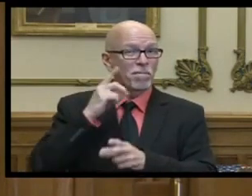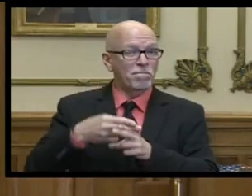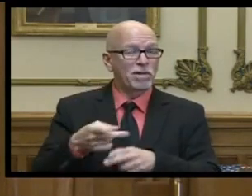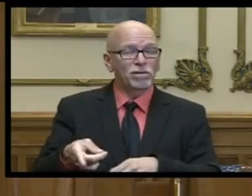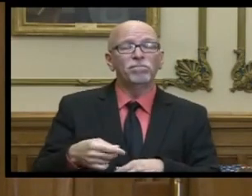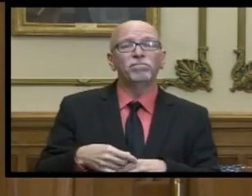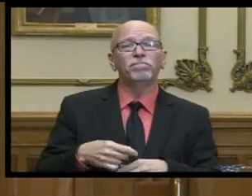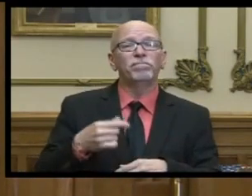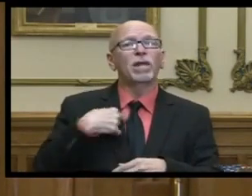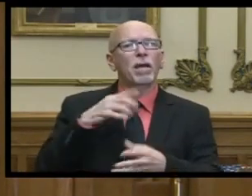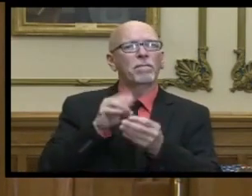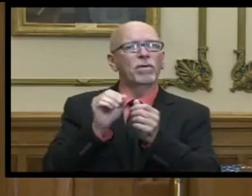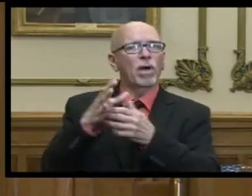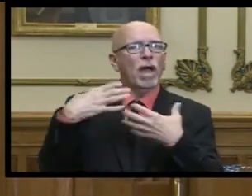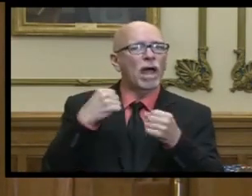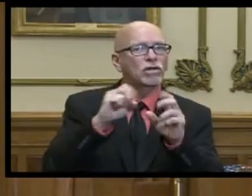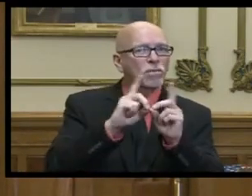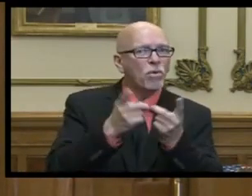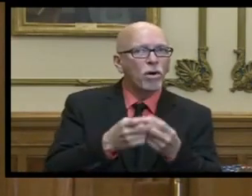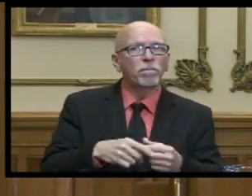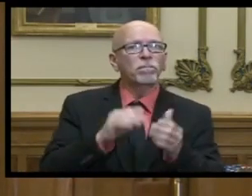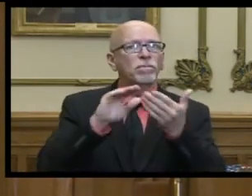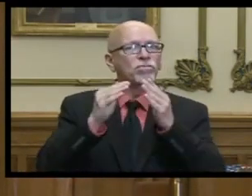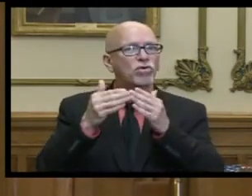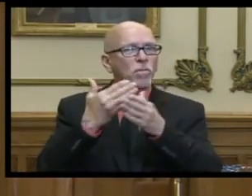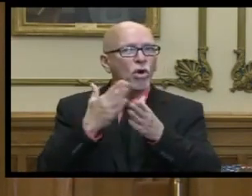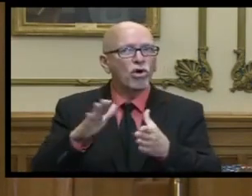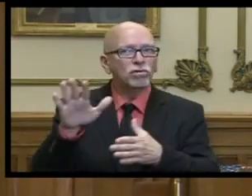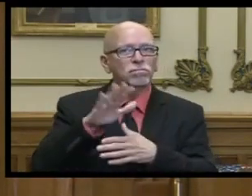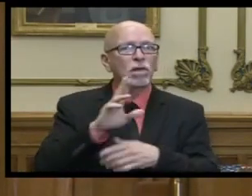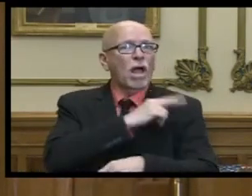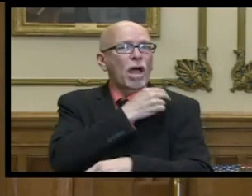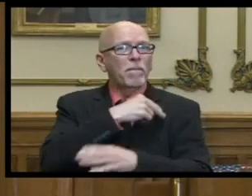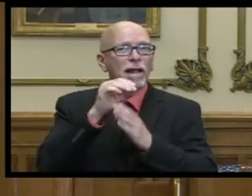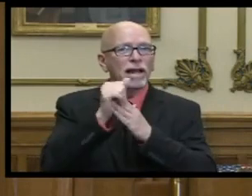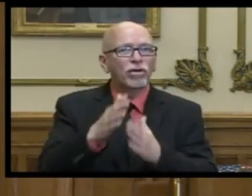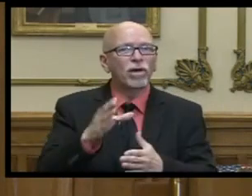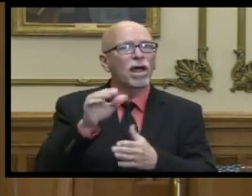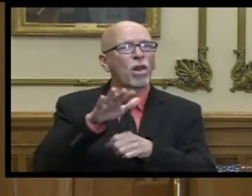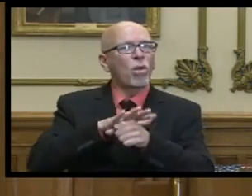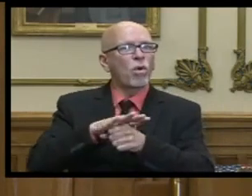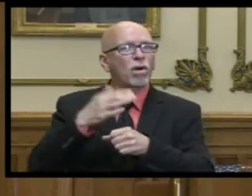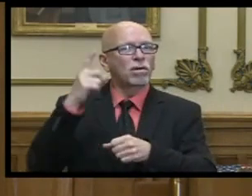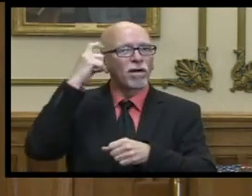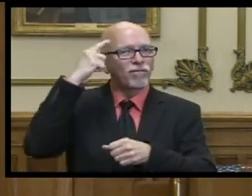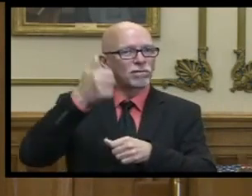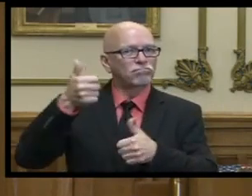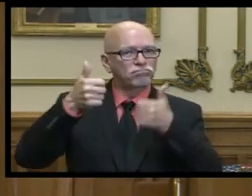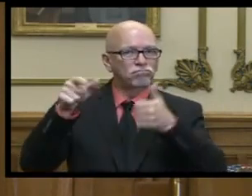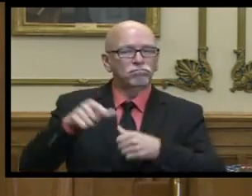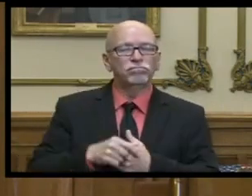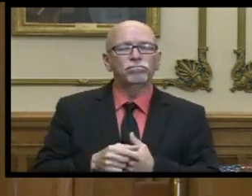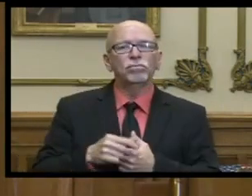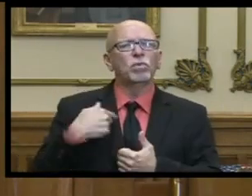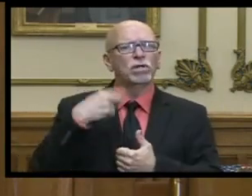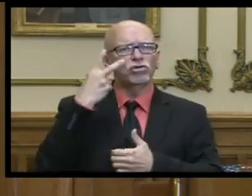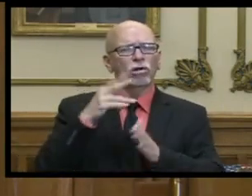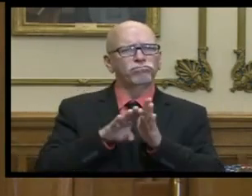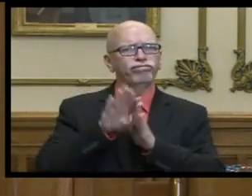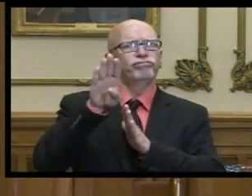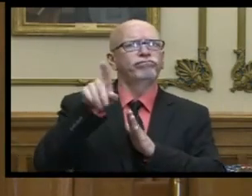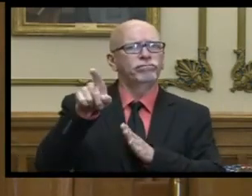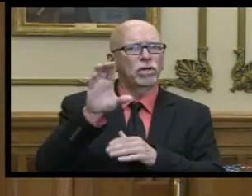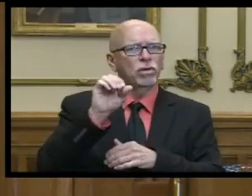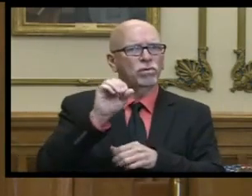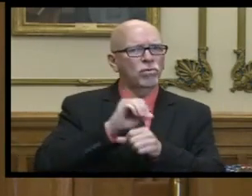i was able to meet with the health departments community partners hospital leaders and local officials we have recently seen an uptick in coven